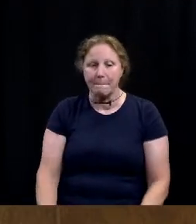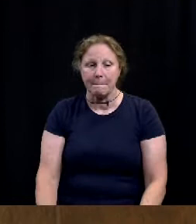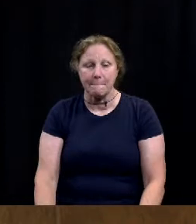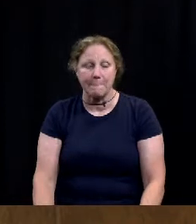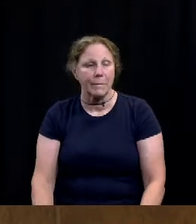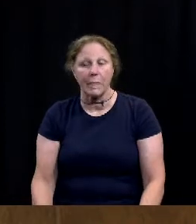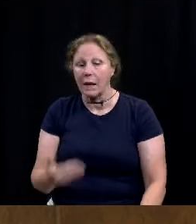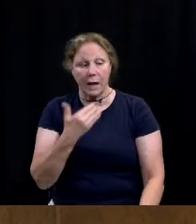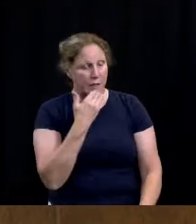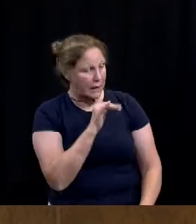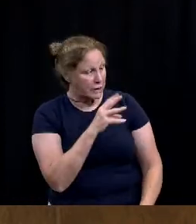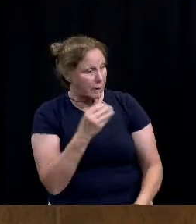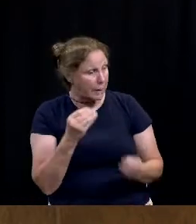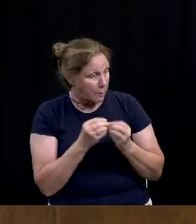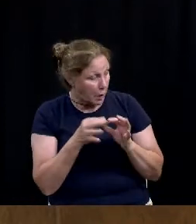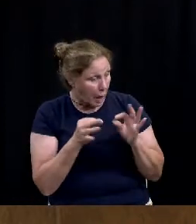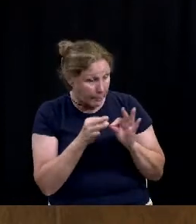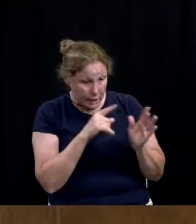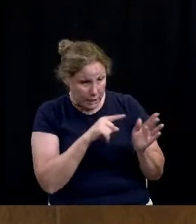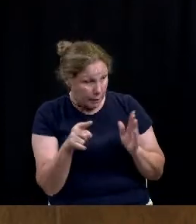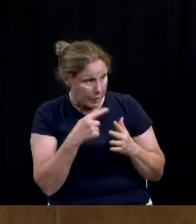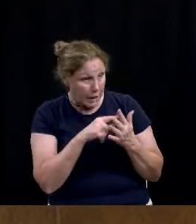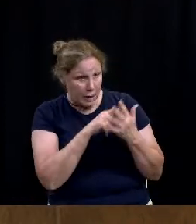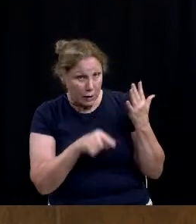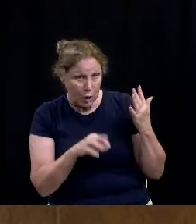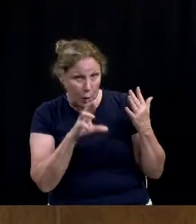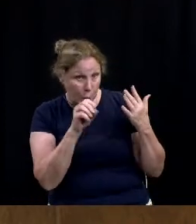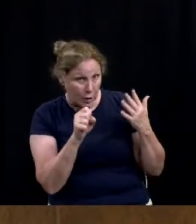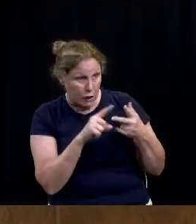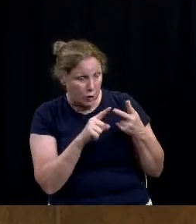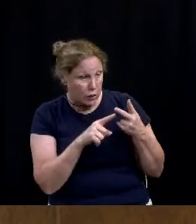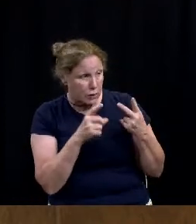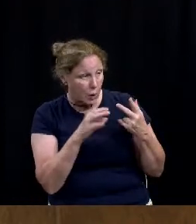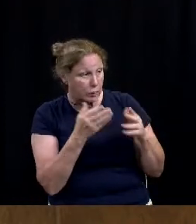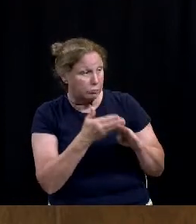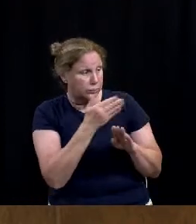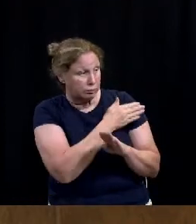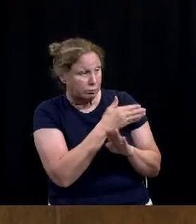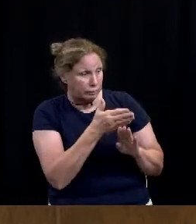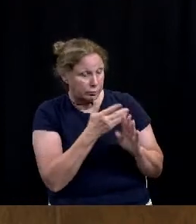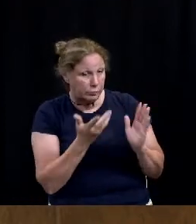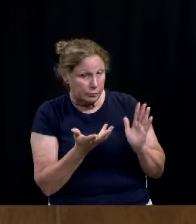Thank you Jim. Any further comments or questions on any of the resolutions or any of items we've discussed so far?